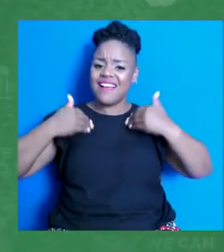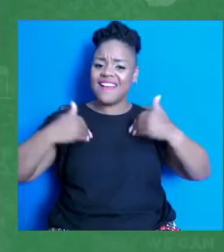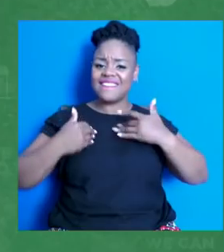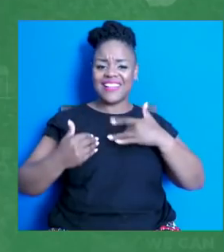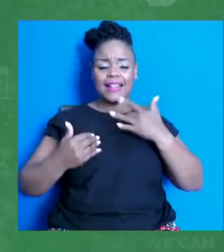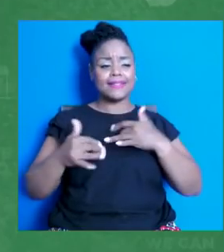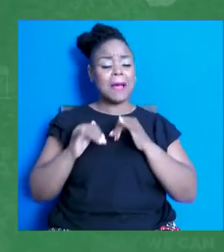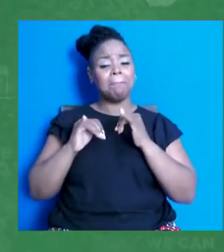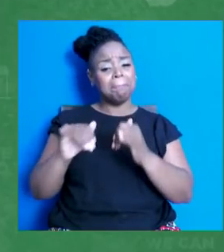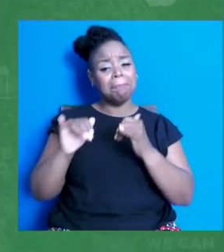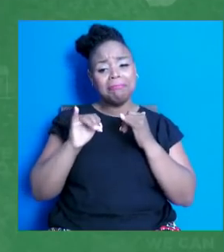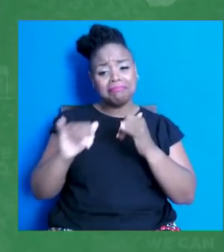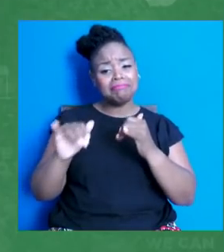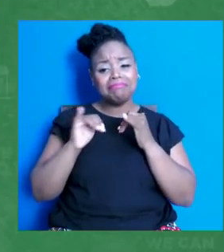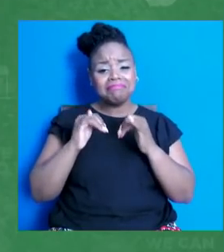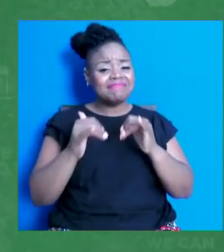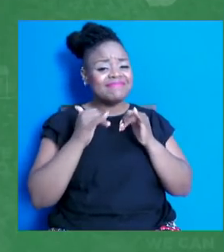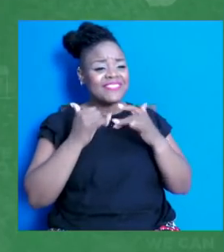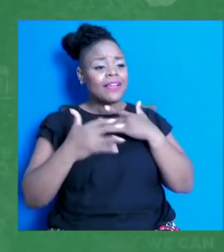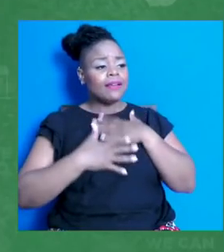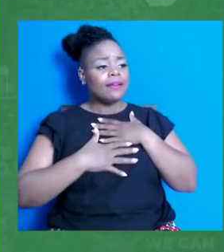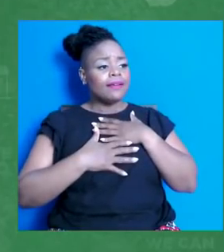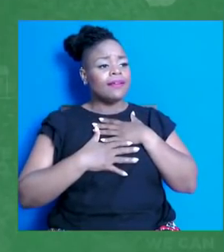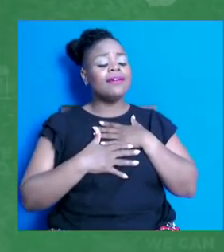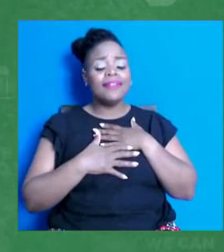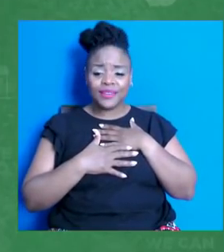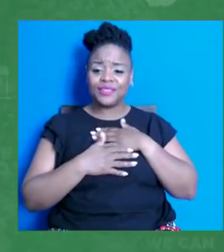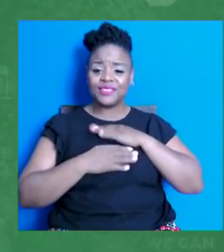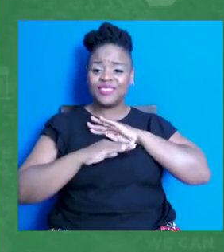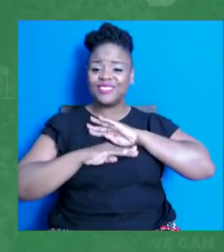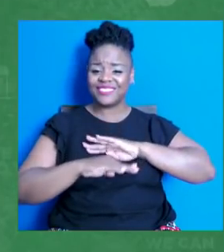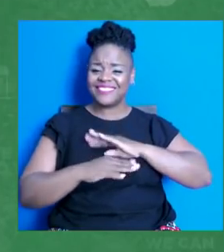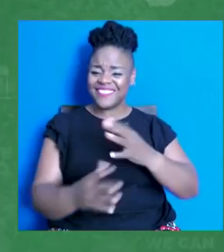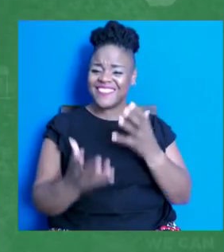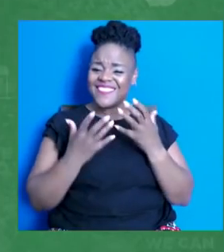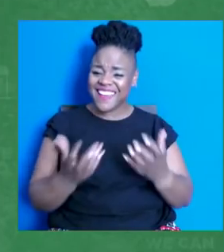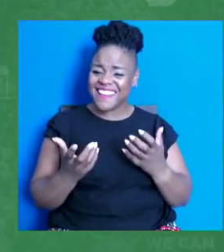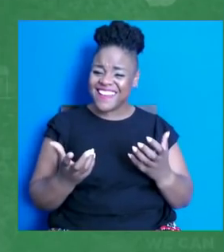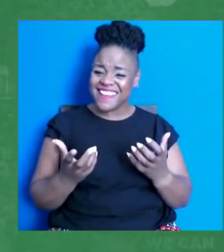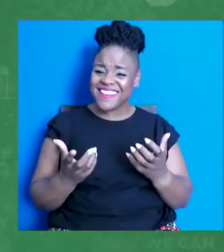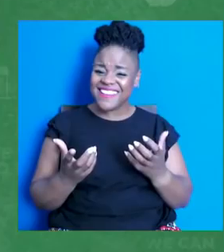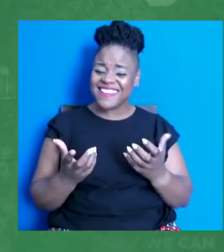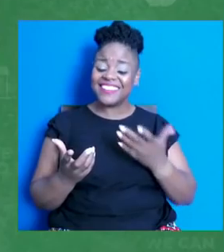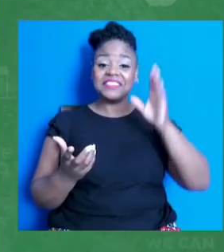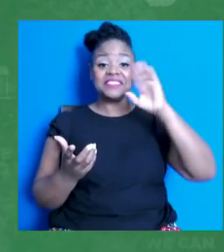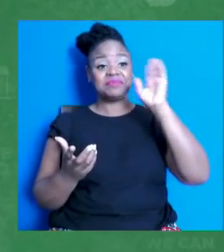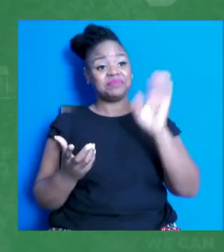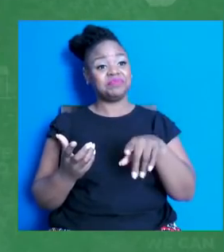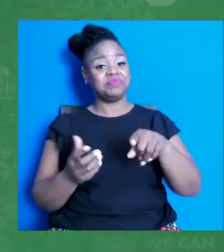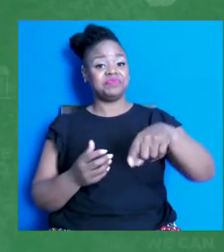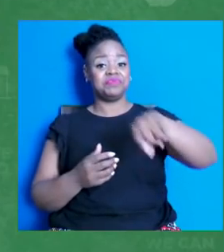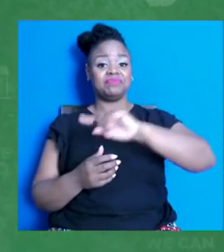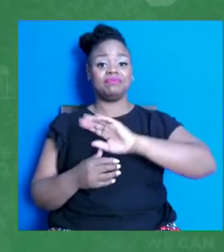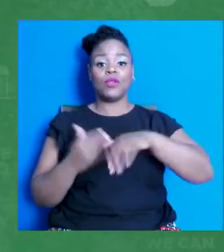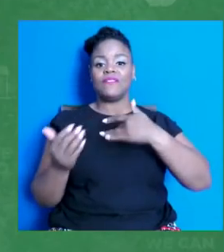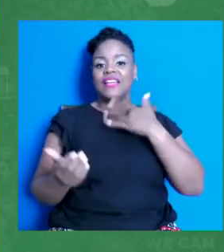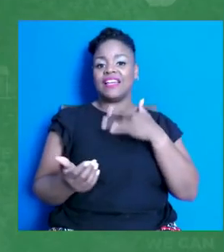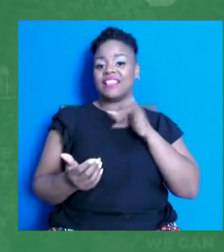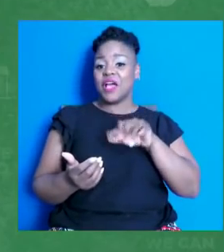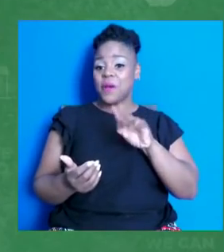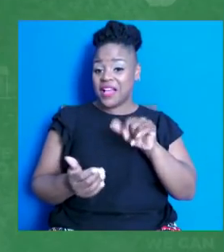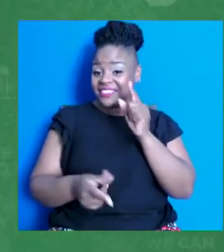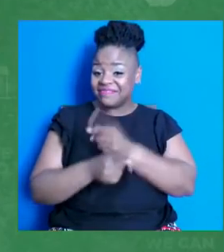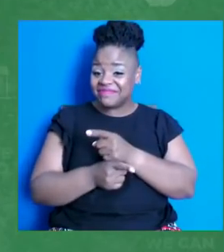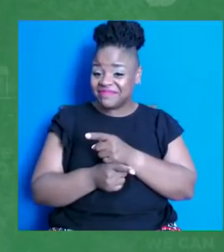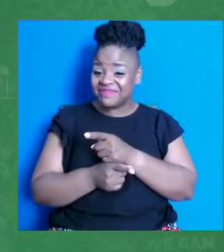breathe that sigh of relief that we did. And I know you all feel that way too. Now, with the Delta variant